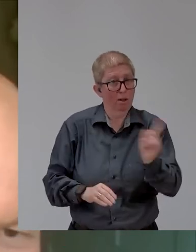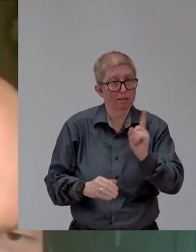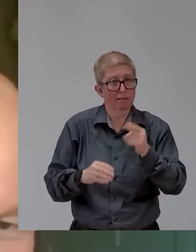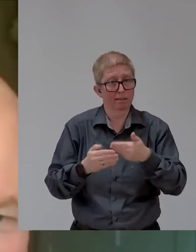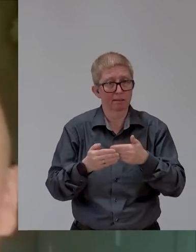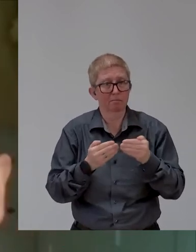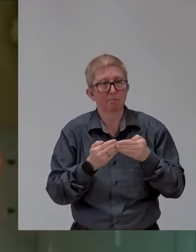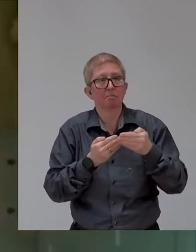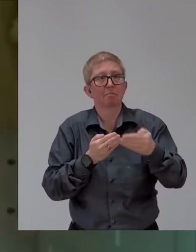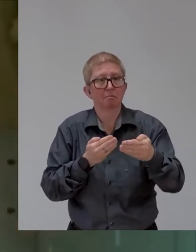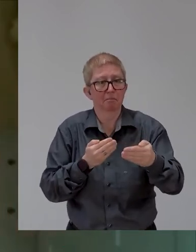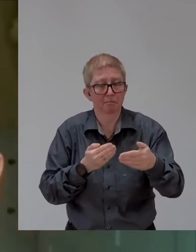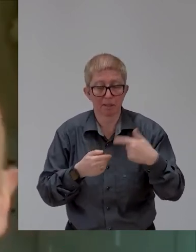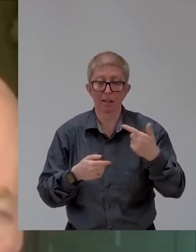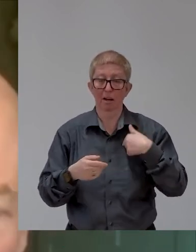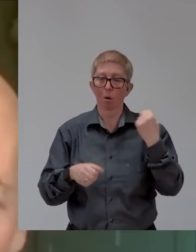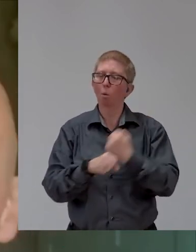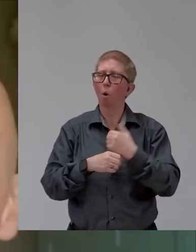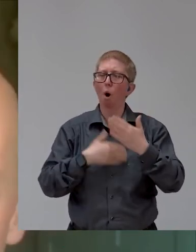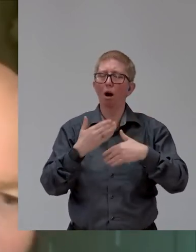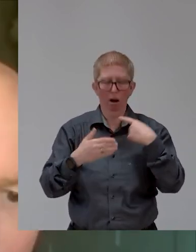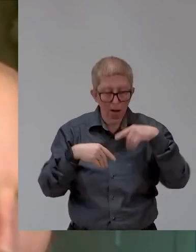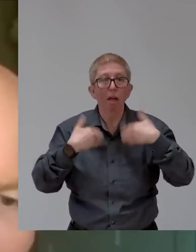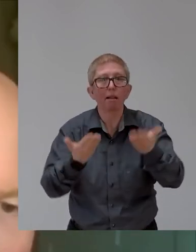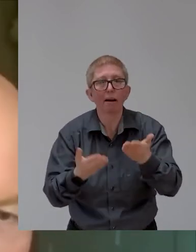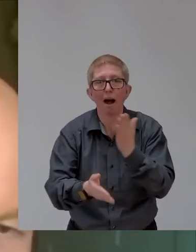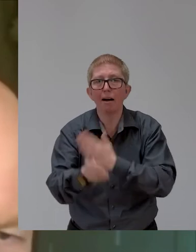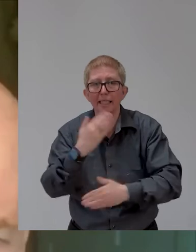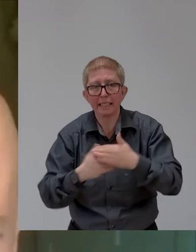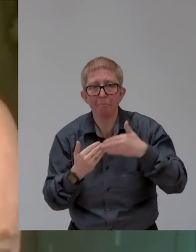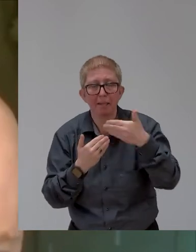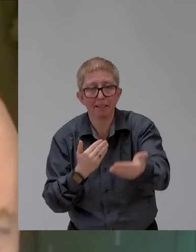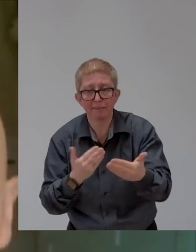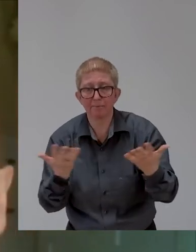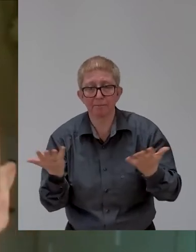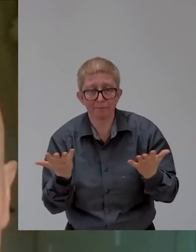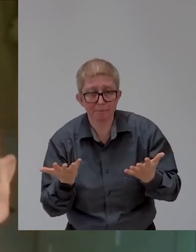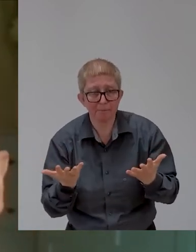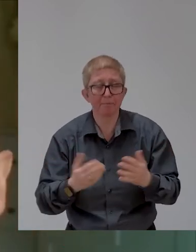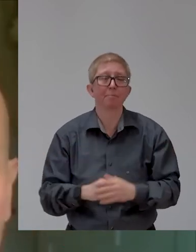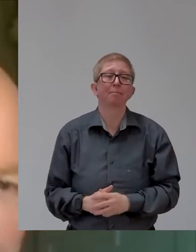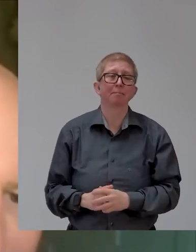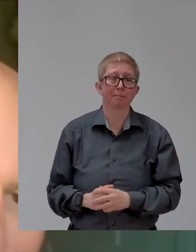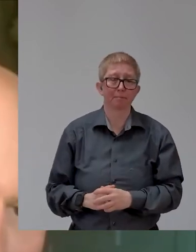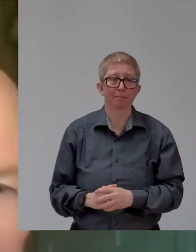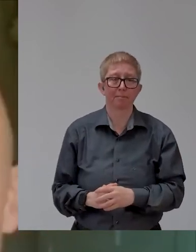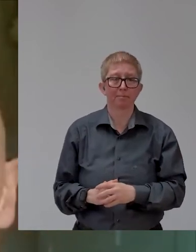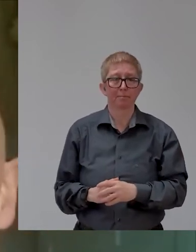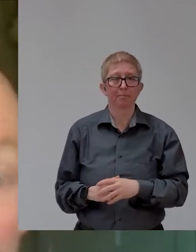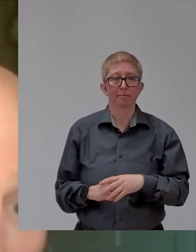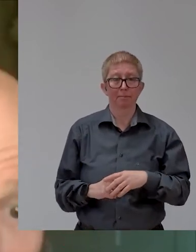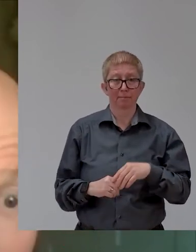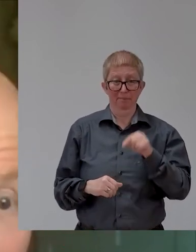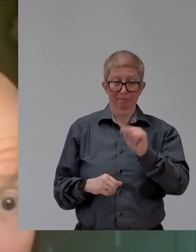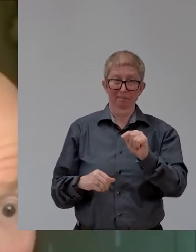shorter, for example. you know, clearly there are certain things I can't do as quickly. You know, I, so for that reason, I have to be